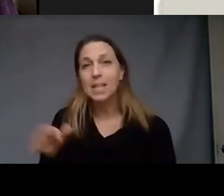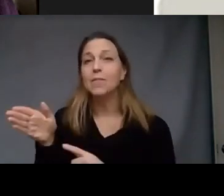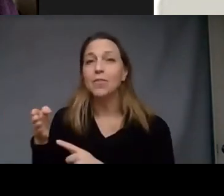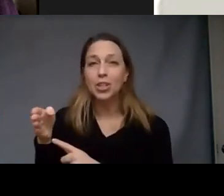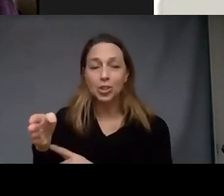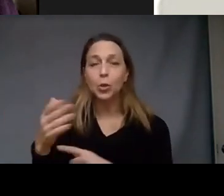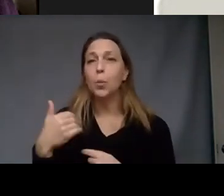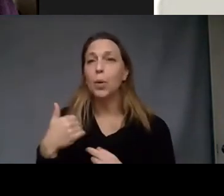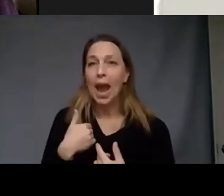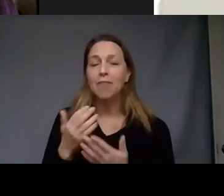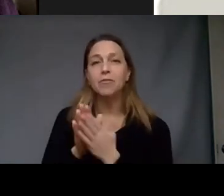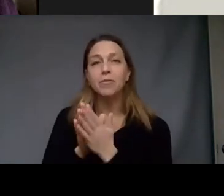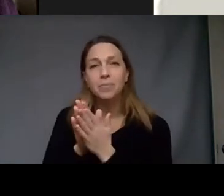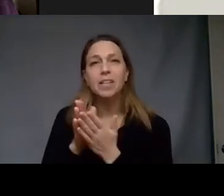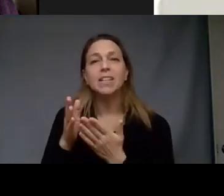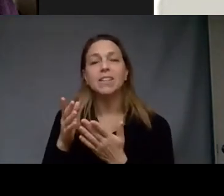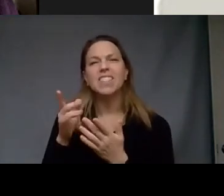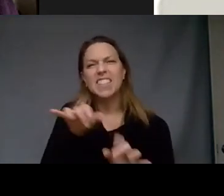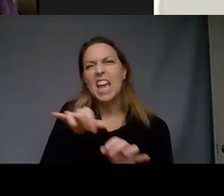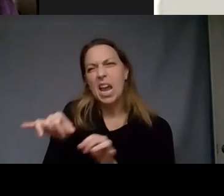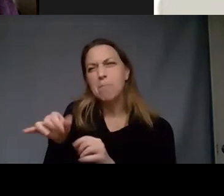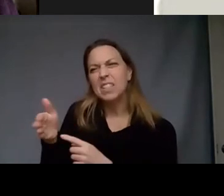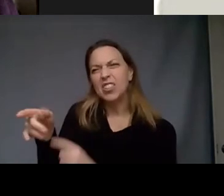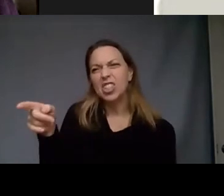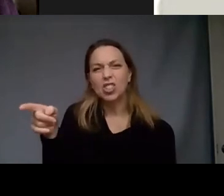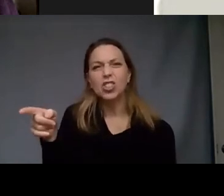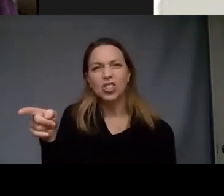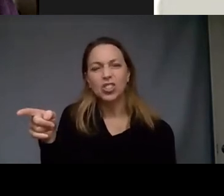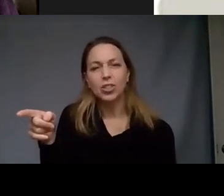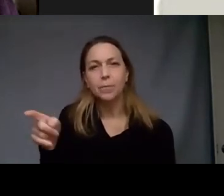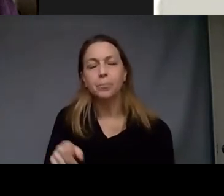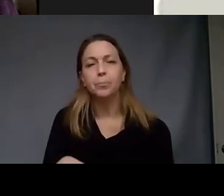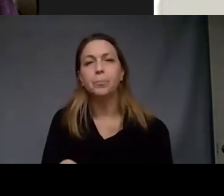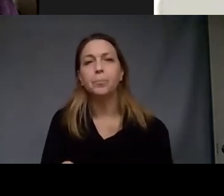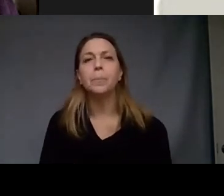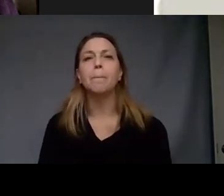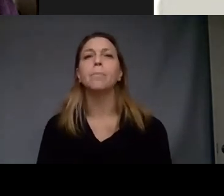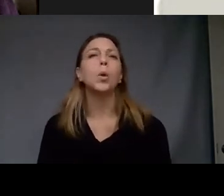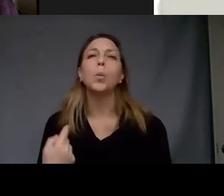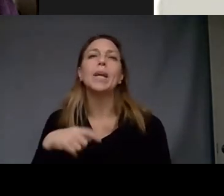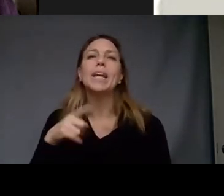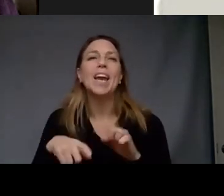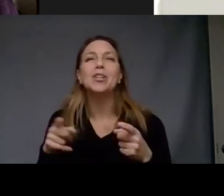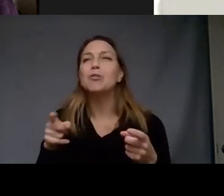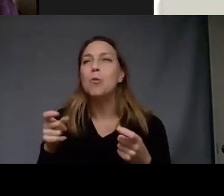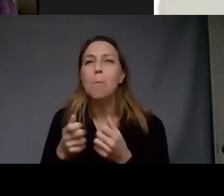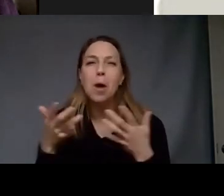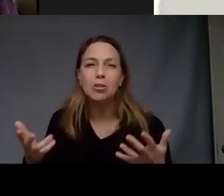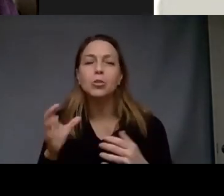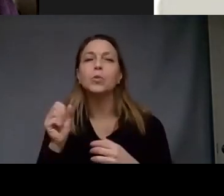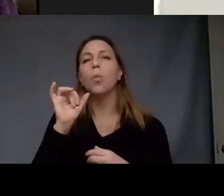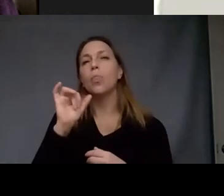have drives that carry us forward in ways that we don't have much control over so the water